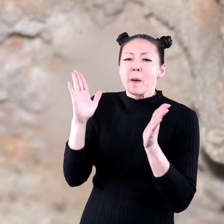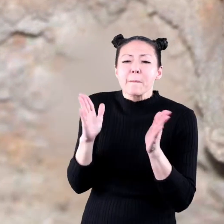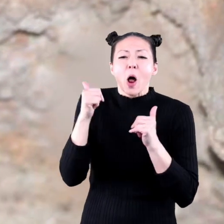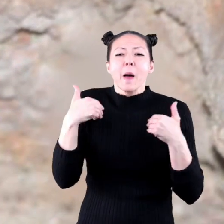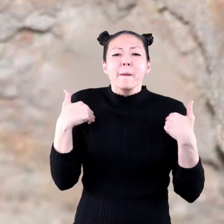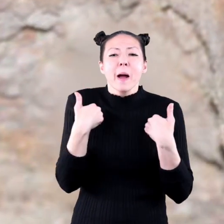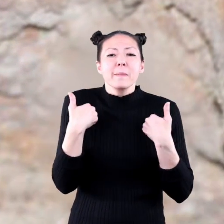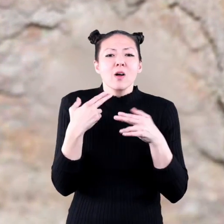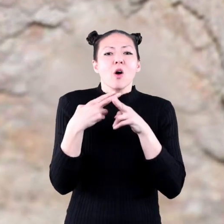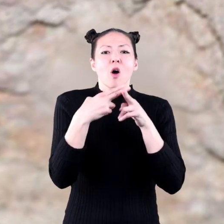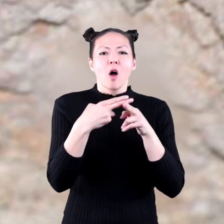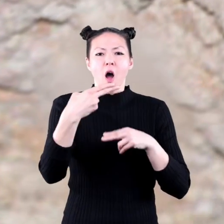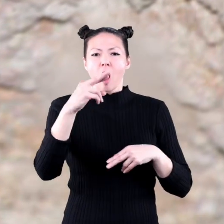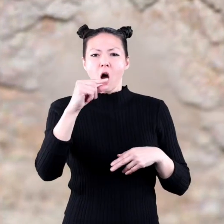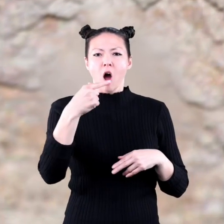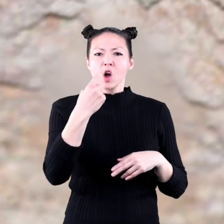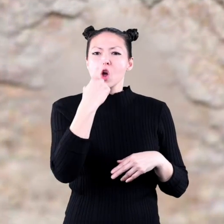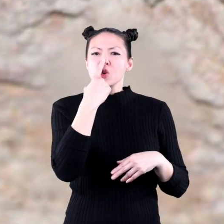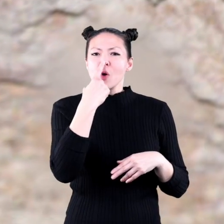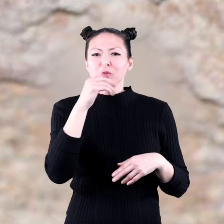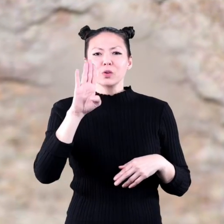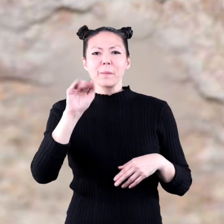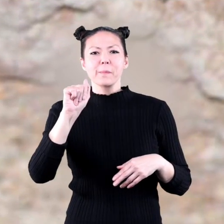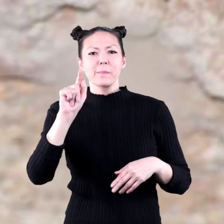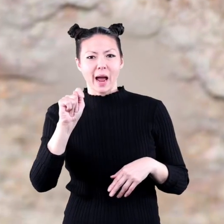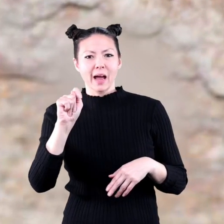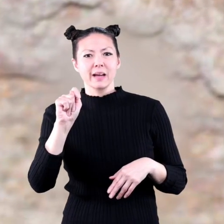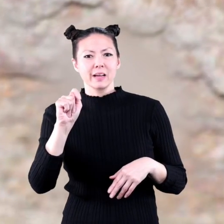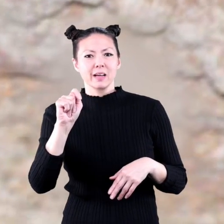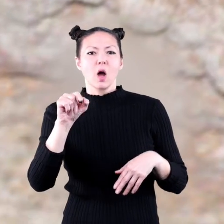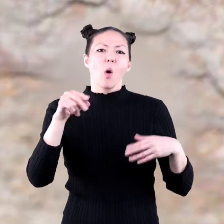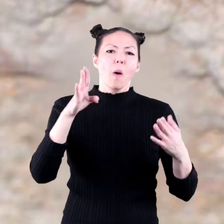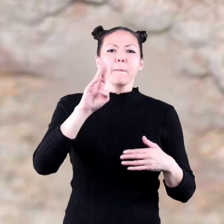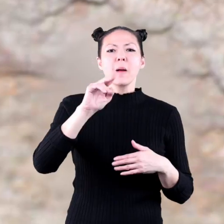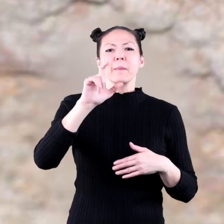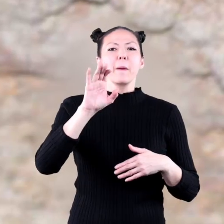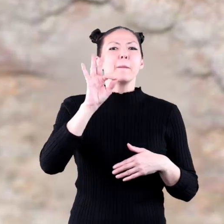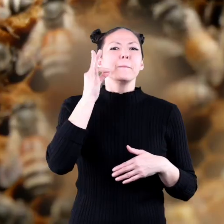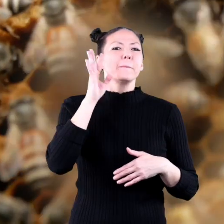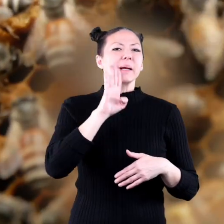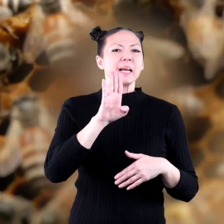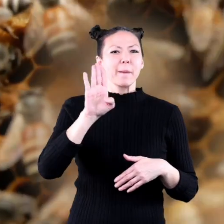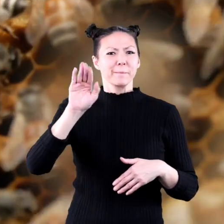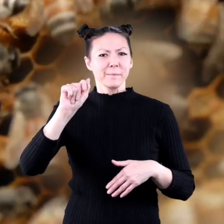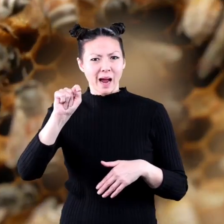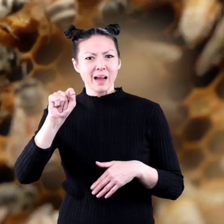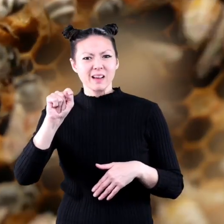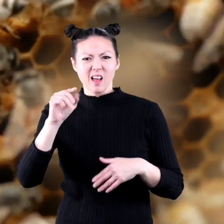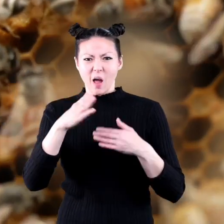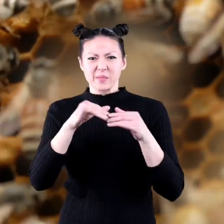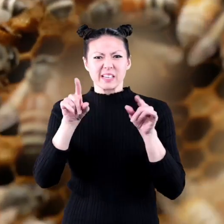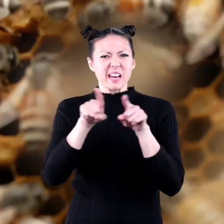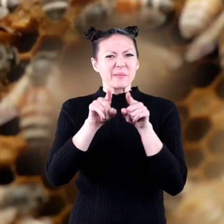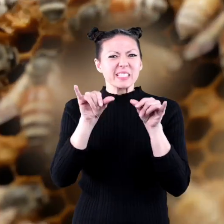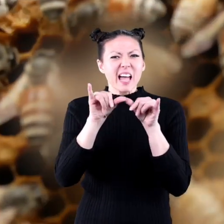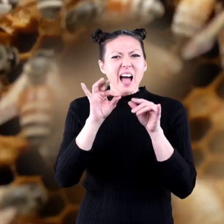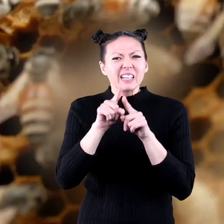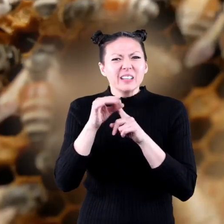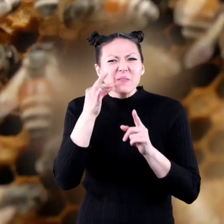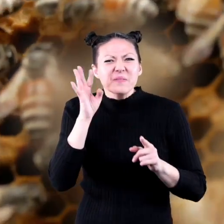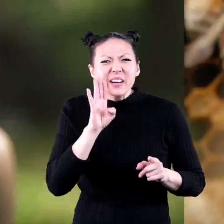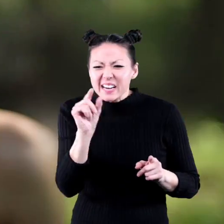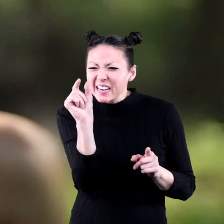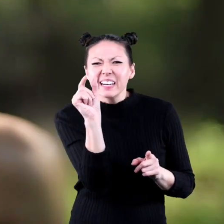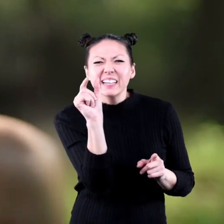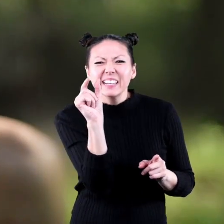smallest mammal is called the hog-nosed bat or bumblebee bat it's about the same size as a bee